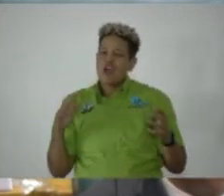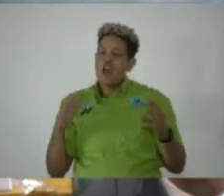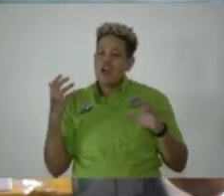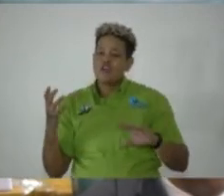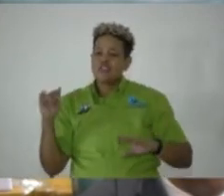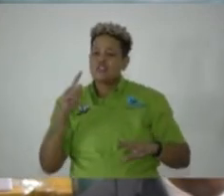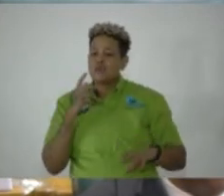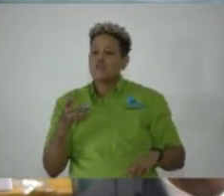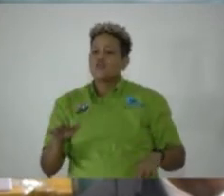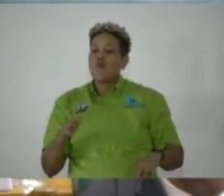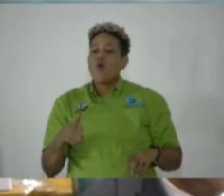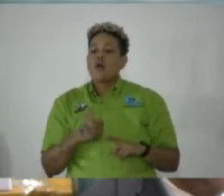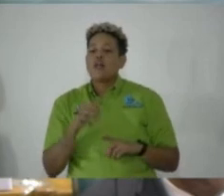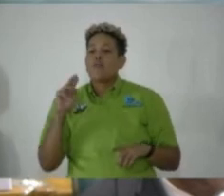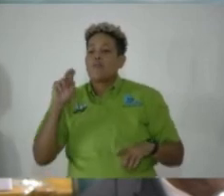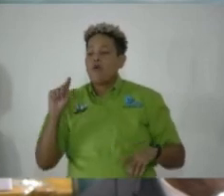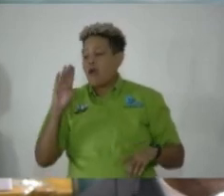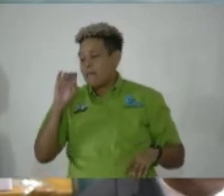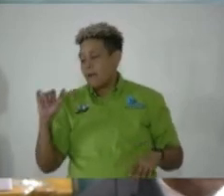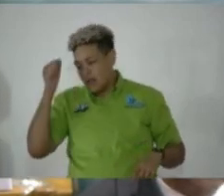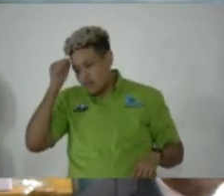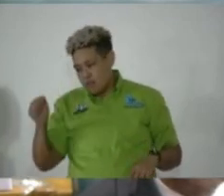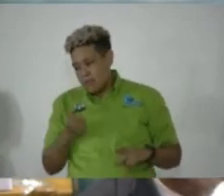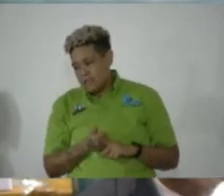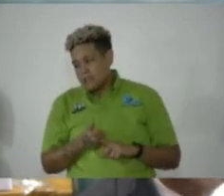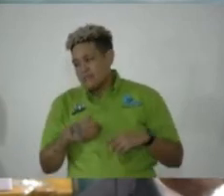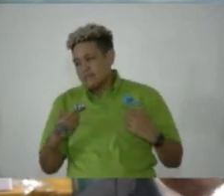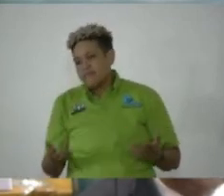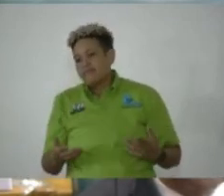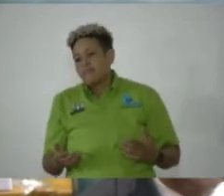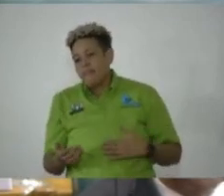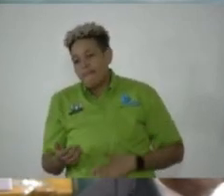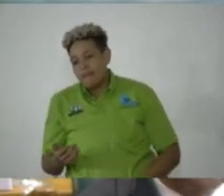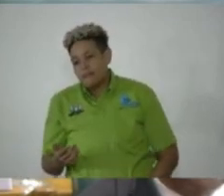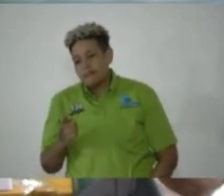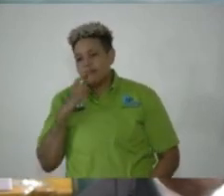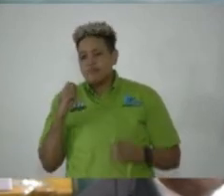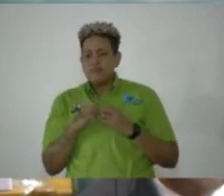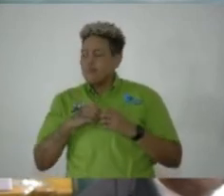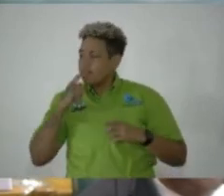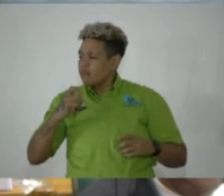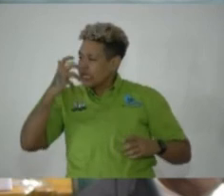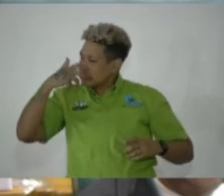it's called a so-called Morant Bay Rebellion. I think it was a much more serious